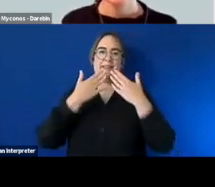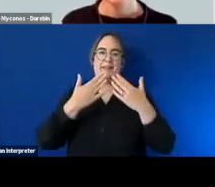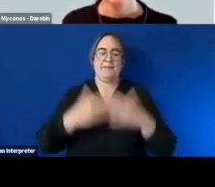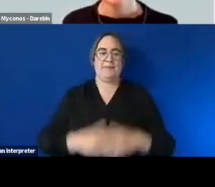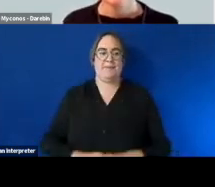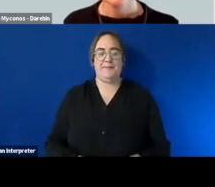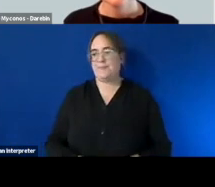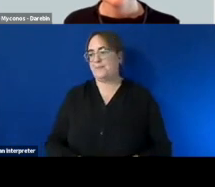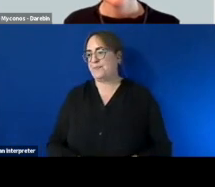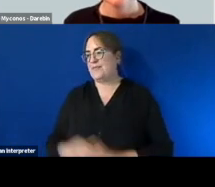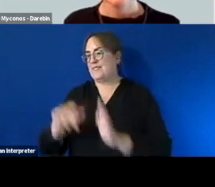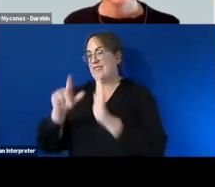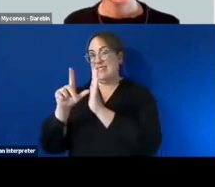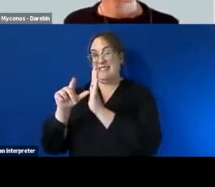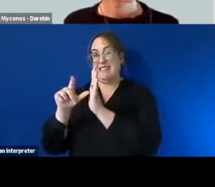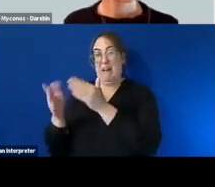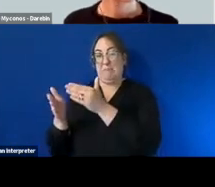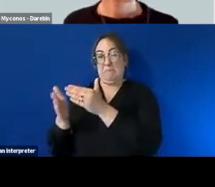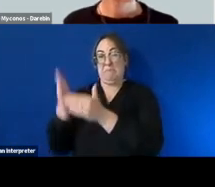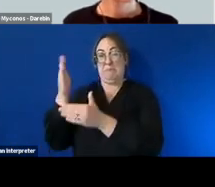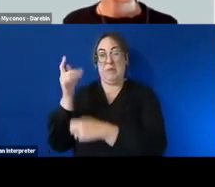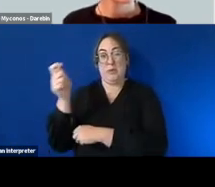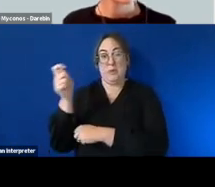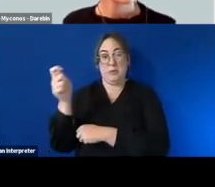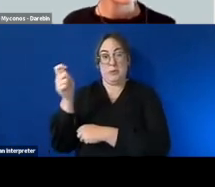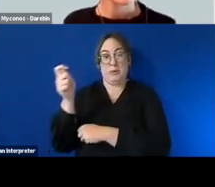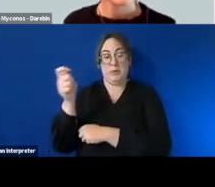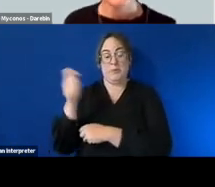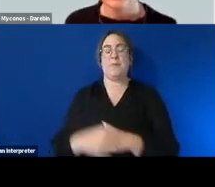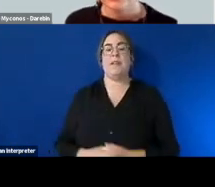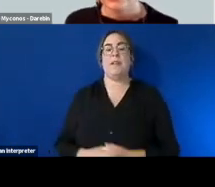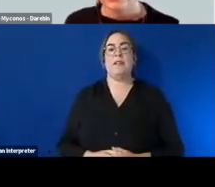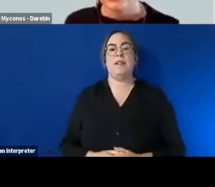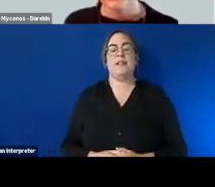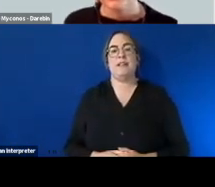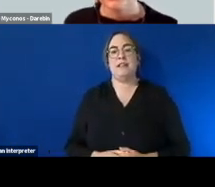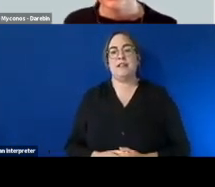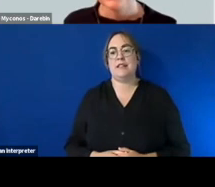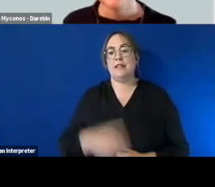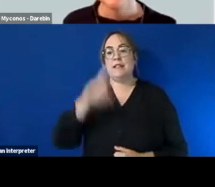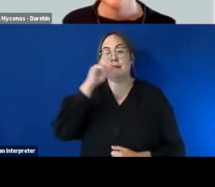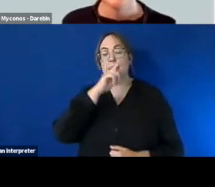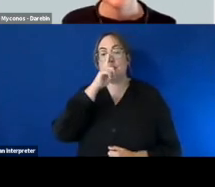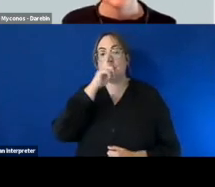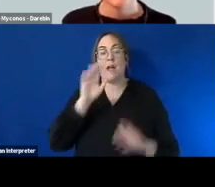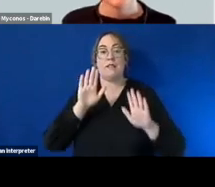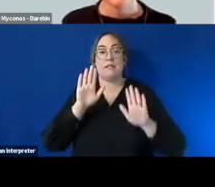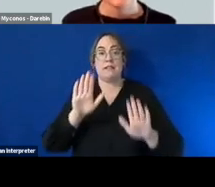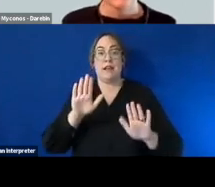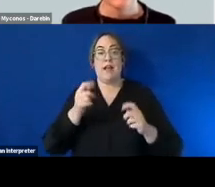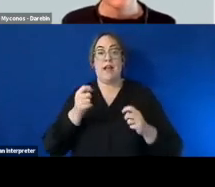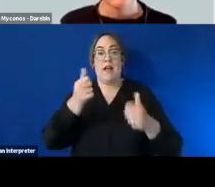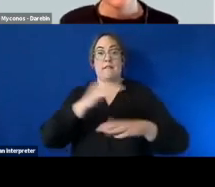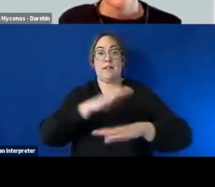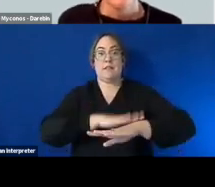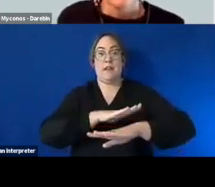now we're running out of time we've only got a couple of minutes left of the allotted time people are welcome to stay on after the allotted time